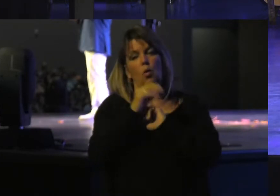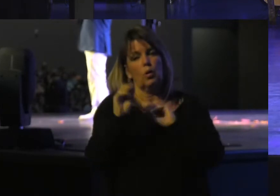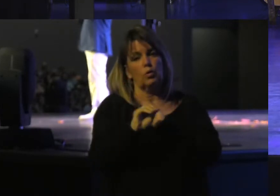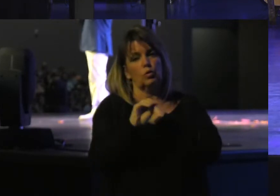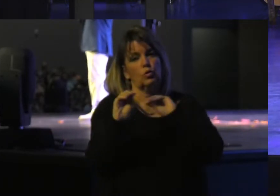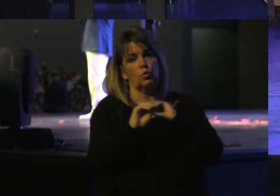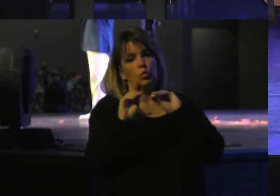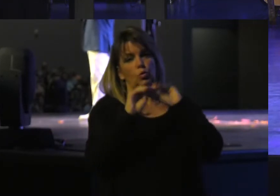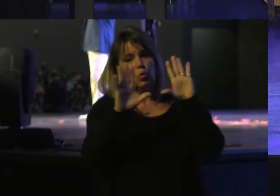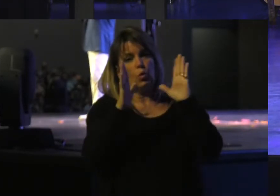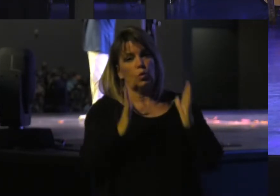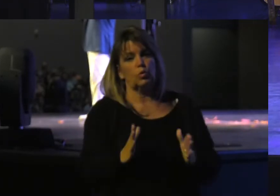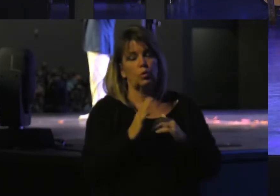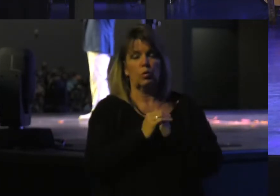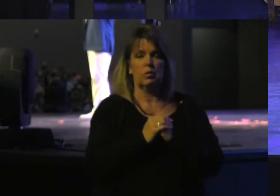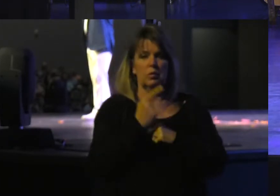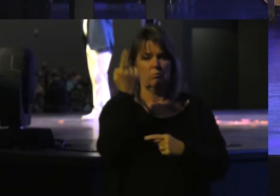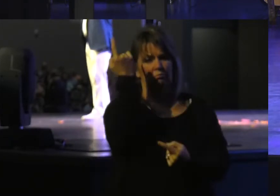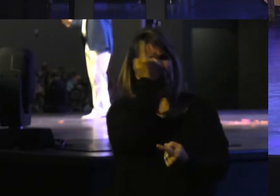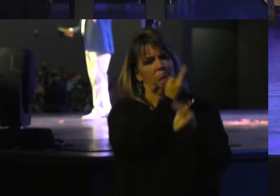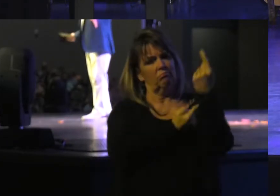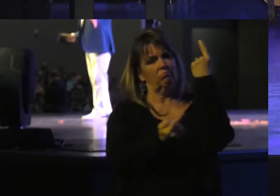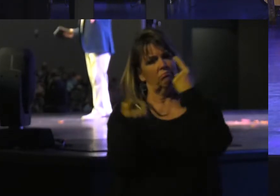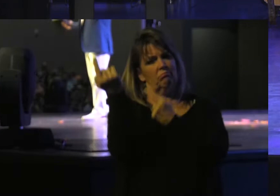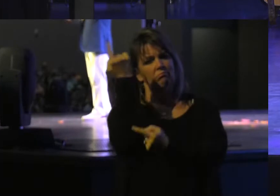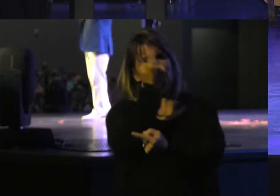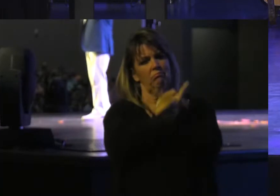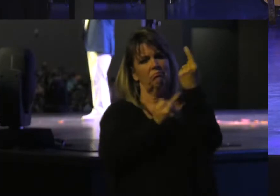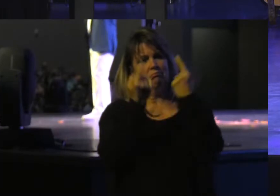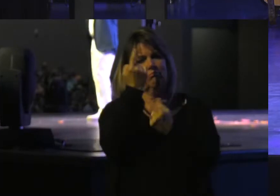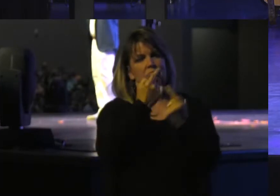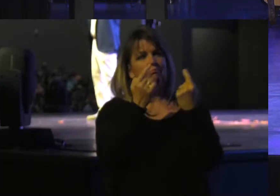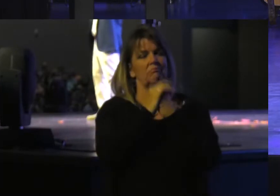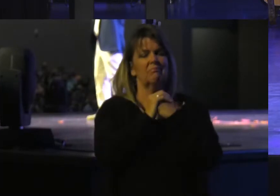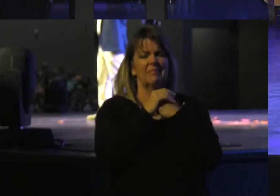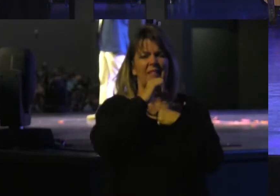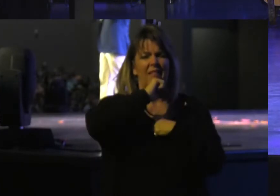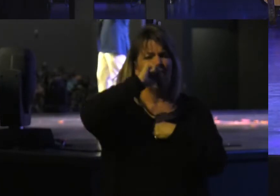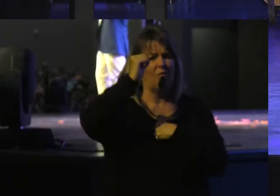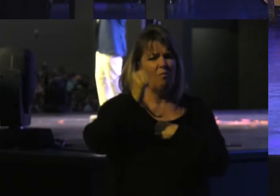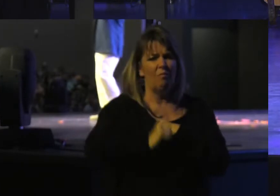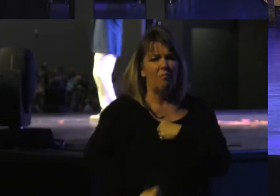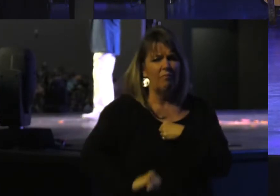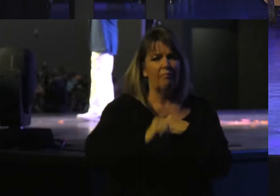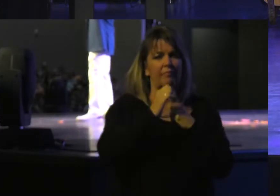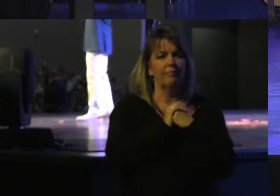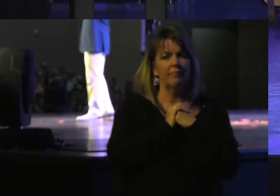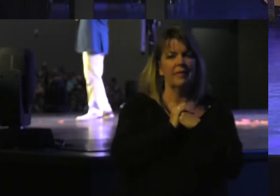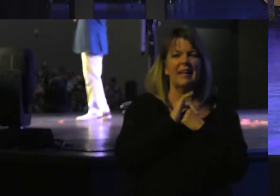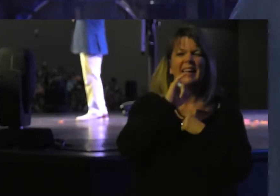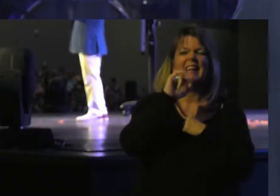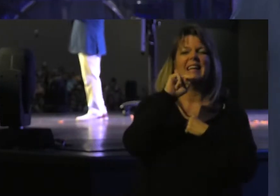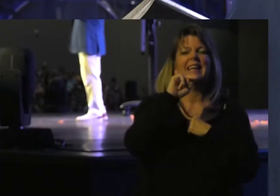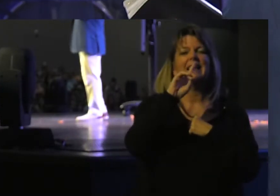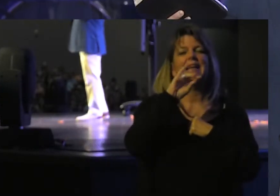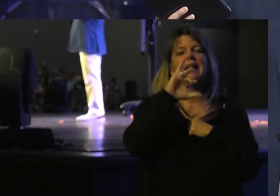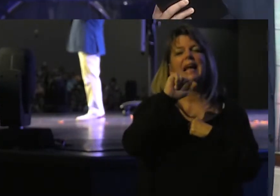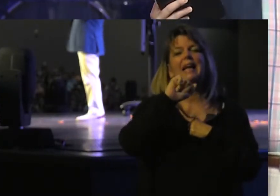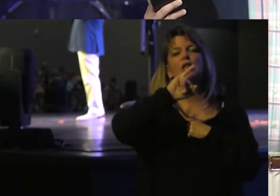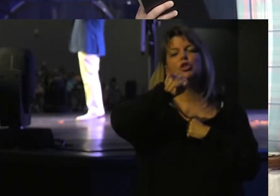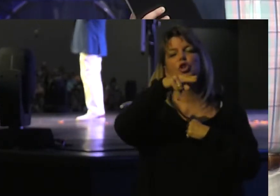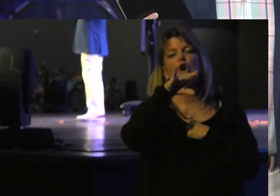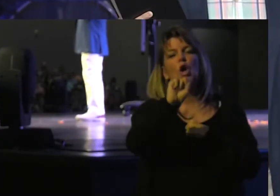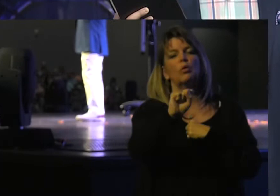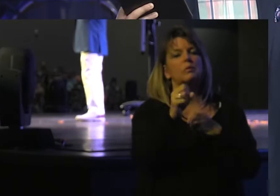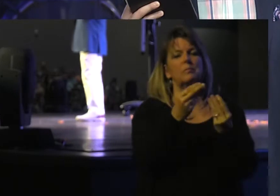All of this We wonder It's antiquated. This is ancient. This is Indiana Jones material. This